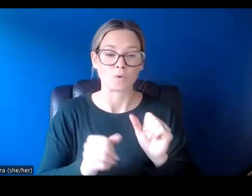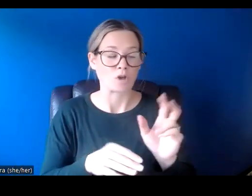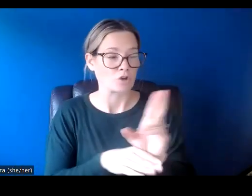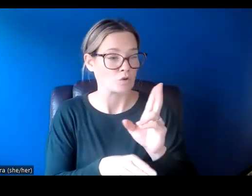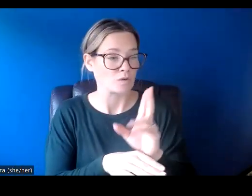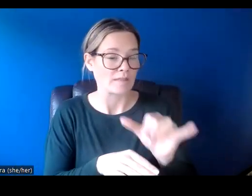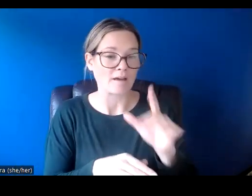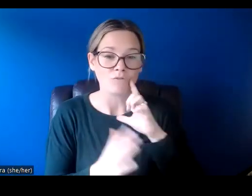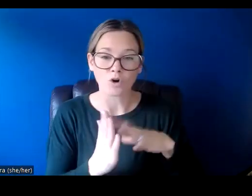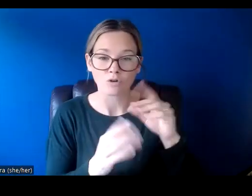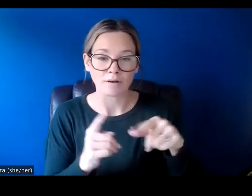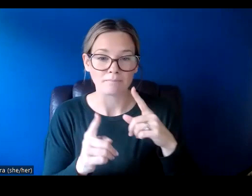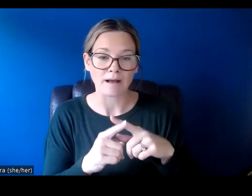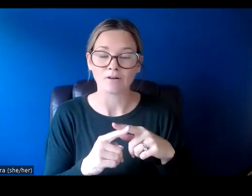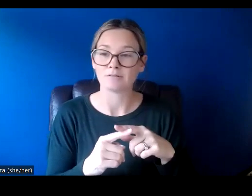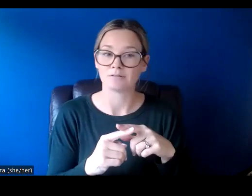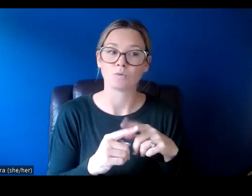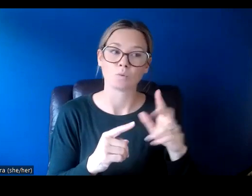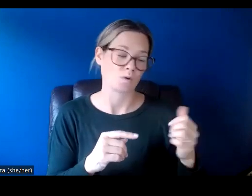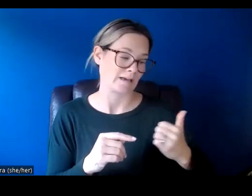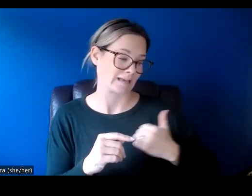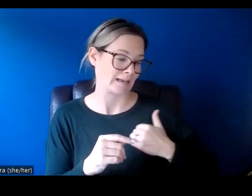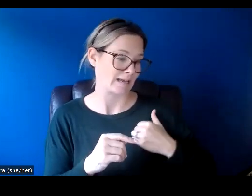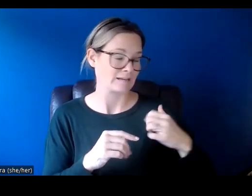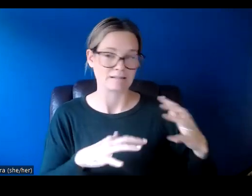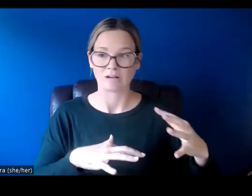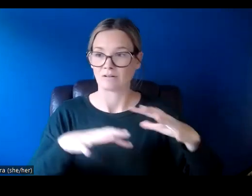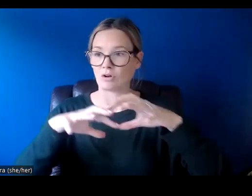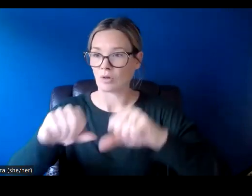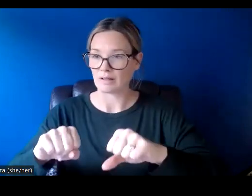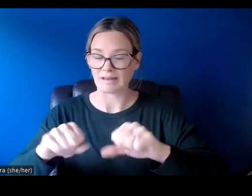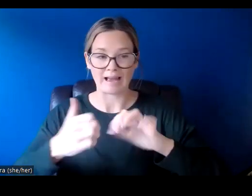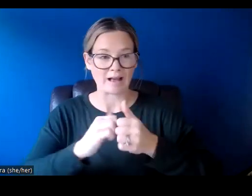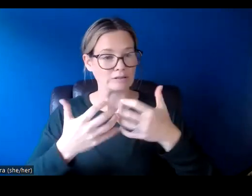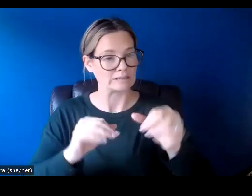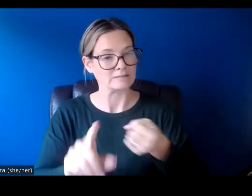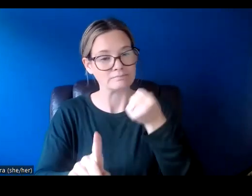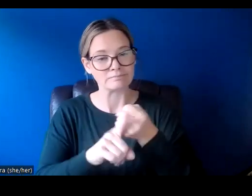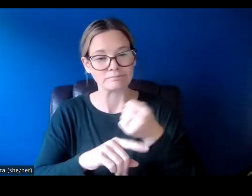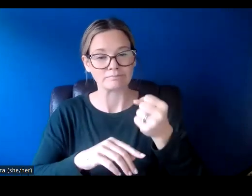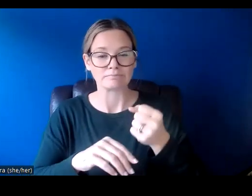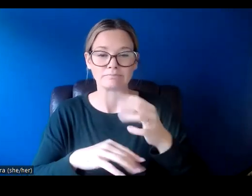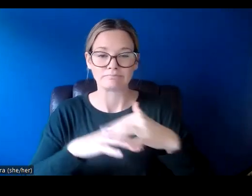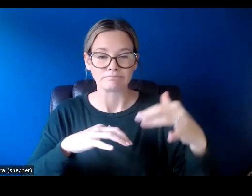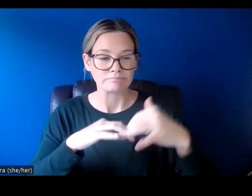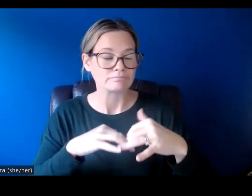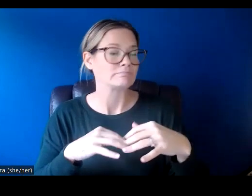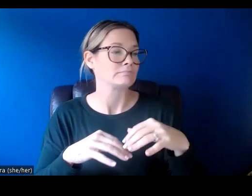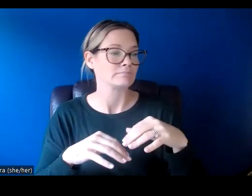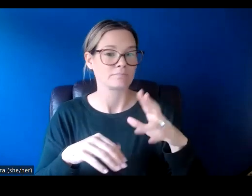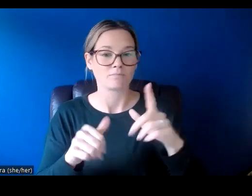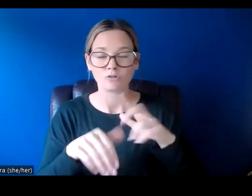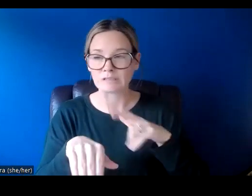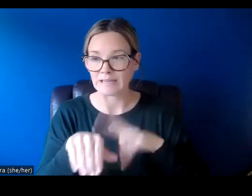this to learn about the truth of Canadian colonization and its ongoing impact on First Nations, Metis and Inuit